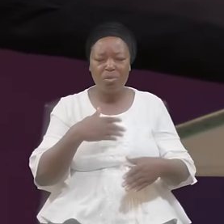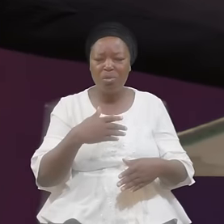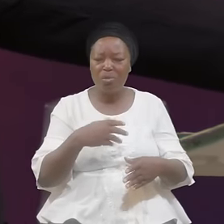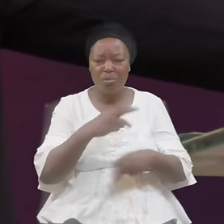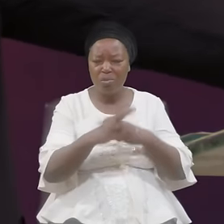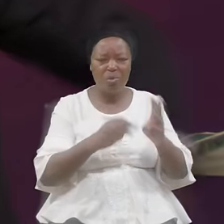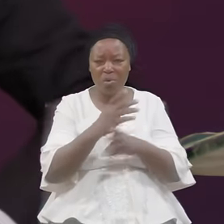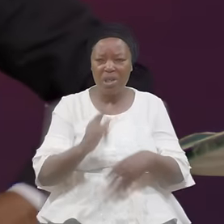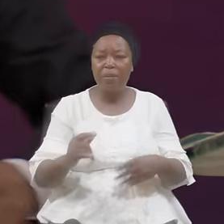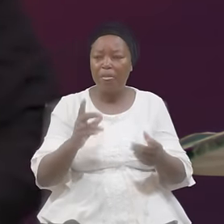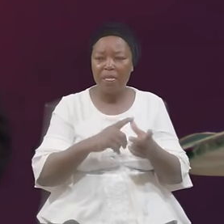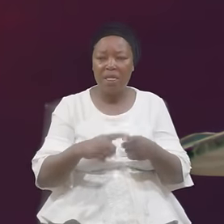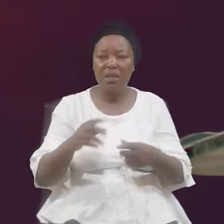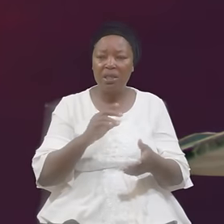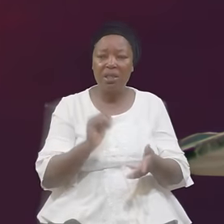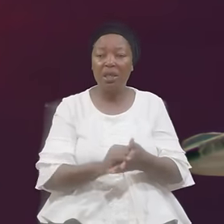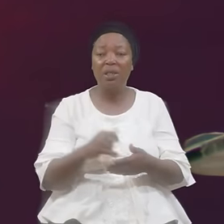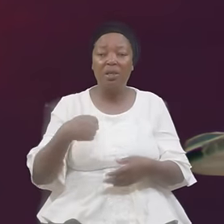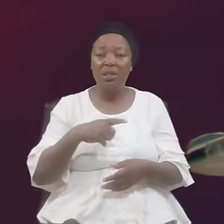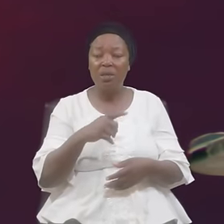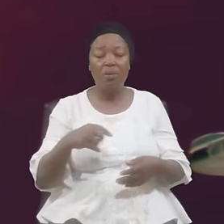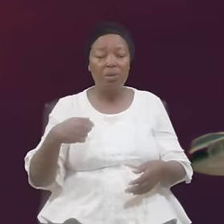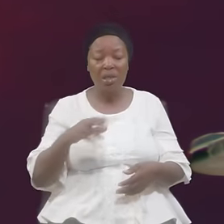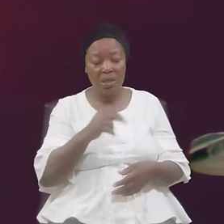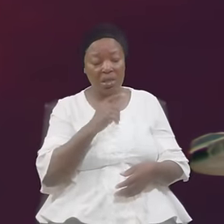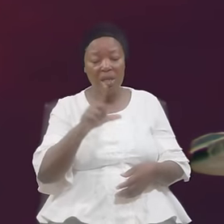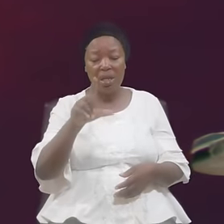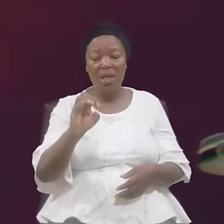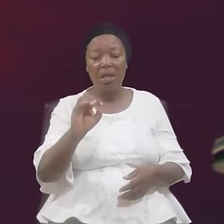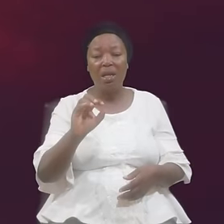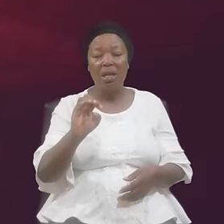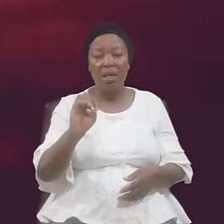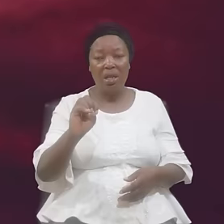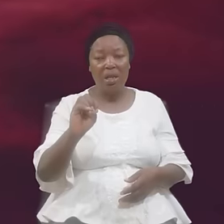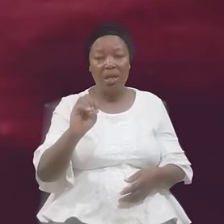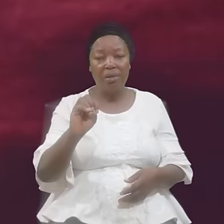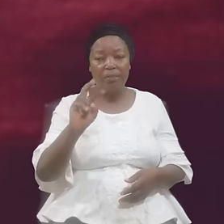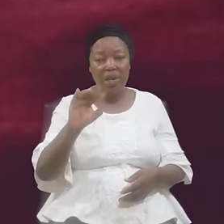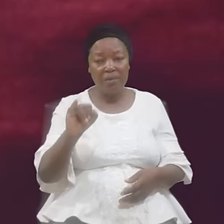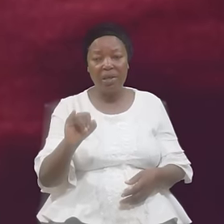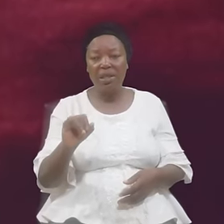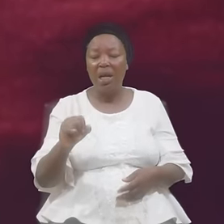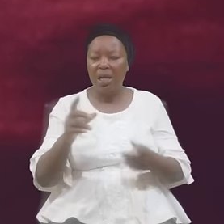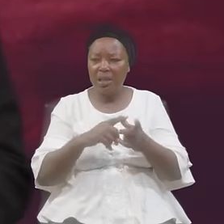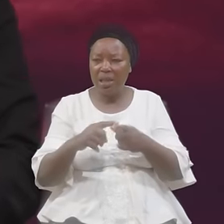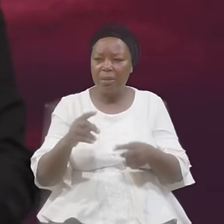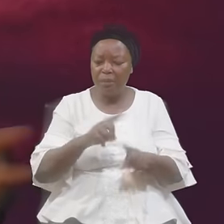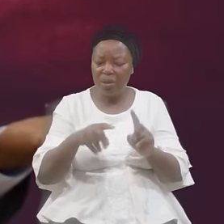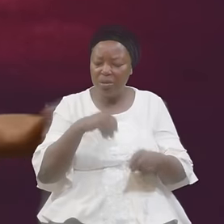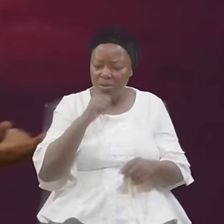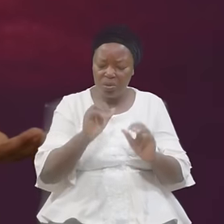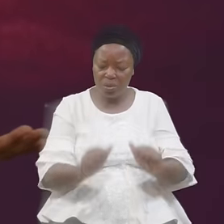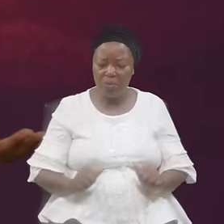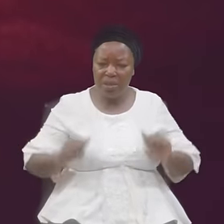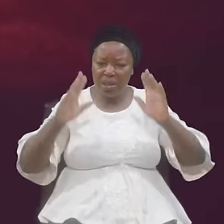Says It's A Levite He Self Willed He's Not Submissive To Will Of God What's The